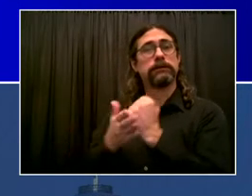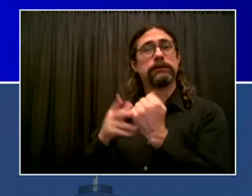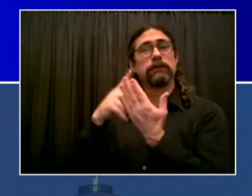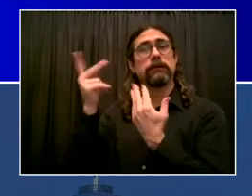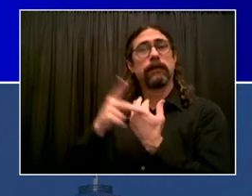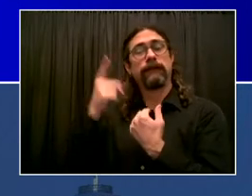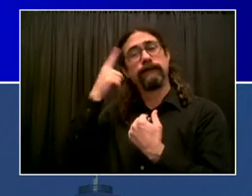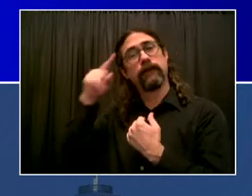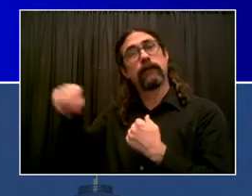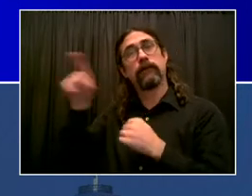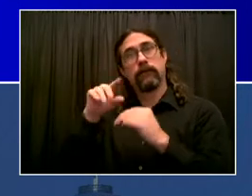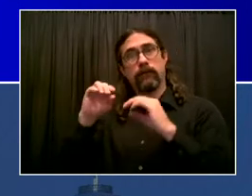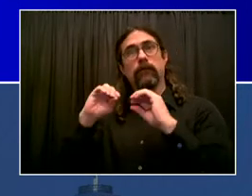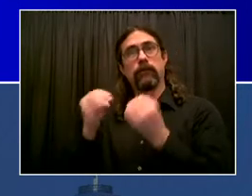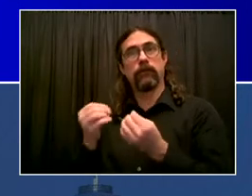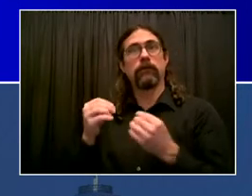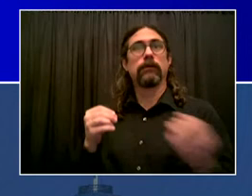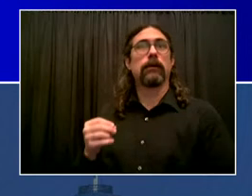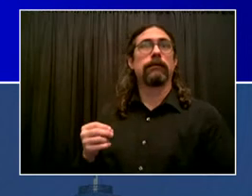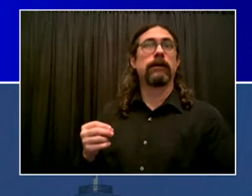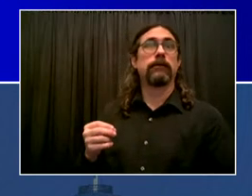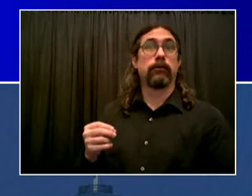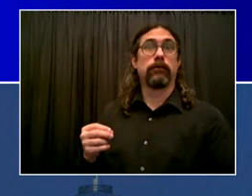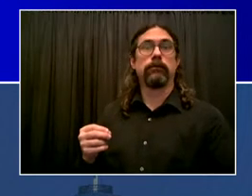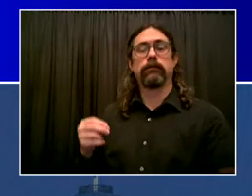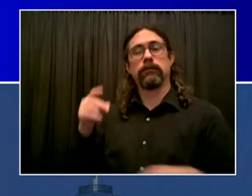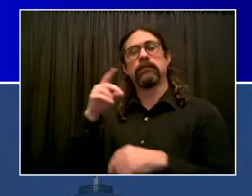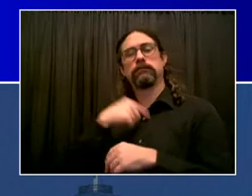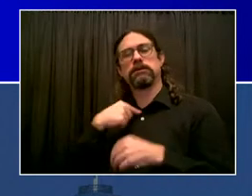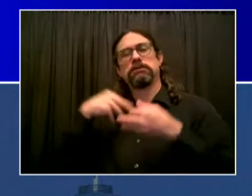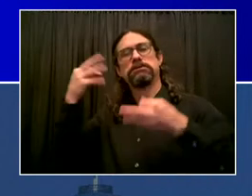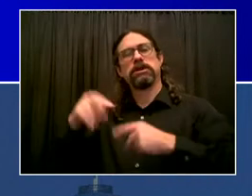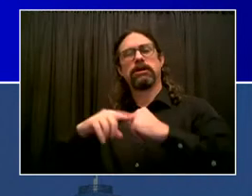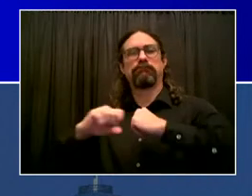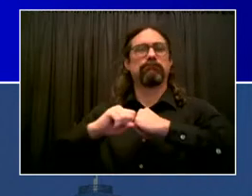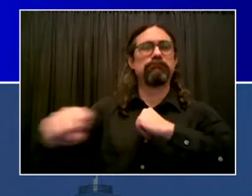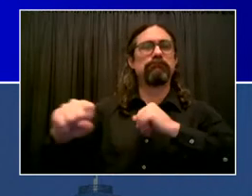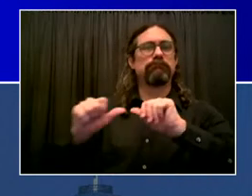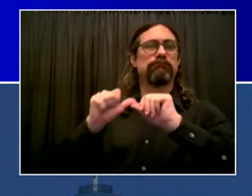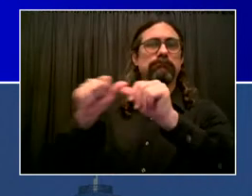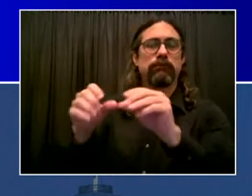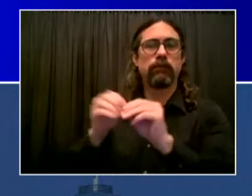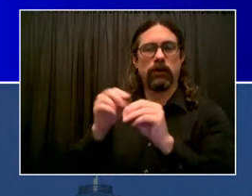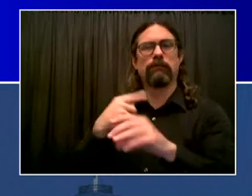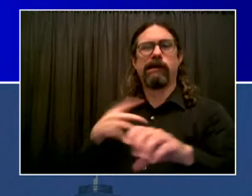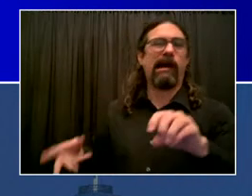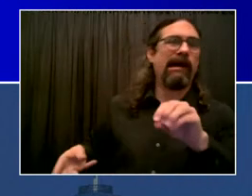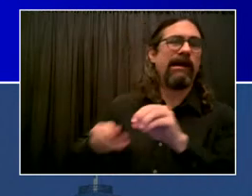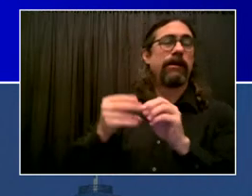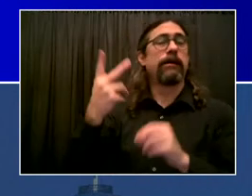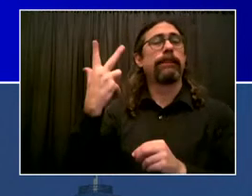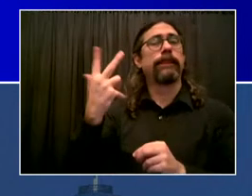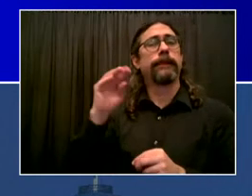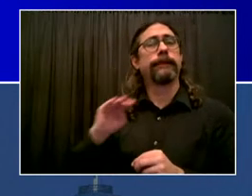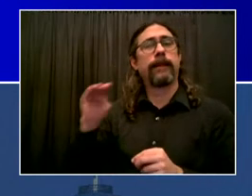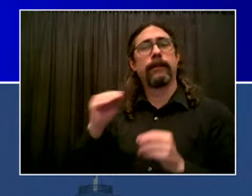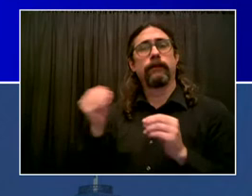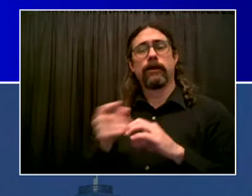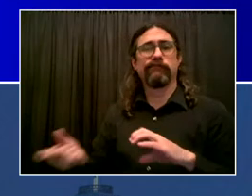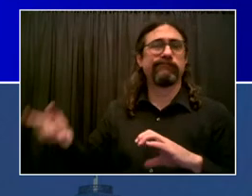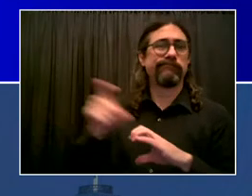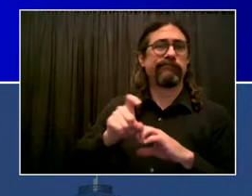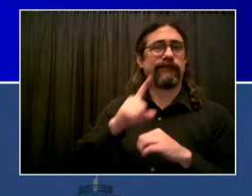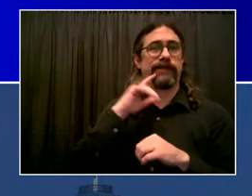again, small business, PTA, house of worship, community-based organization, anyone who wants to get involved, go to nyc.gov slash vaccine